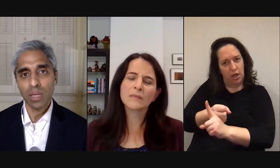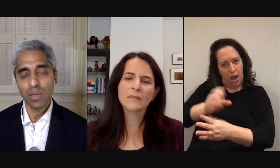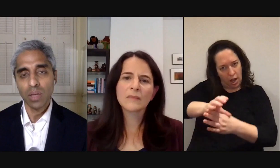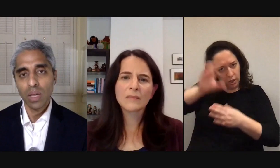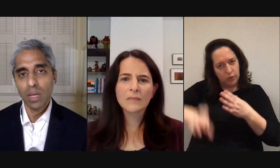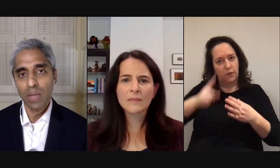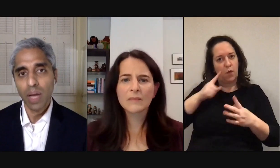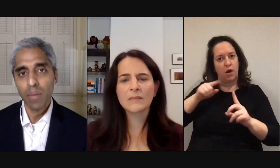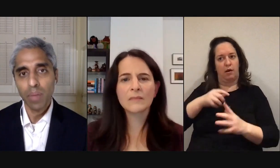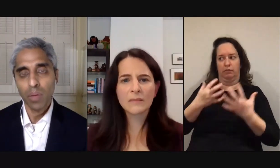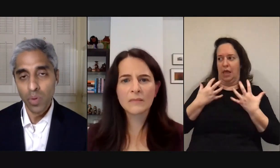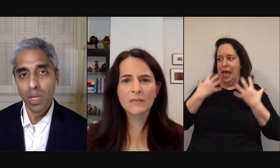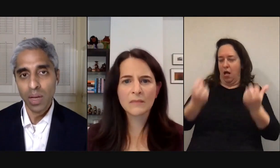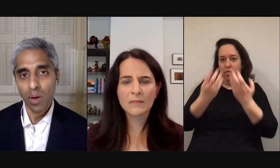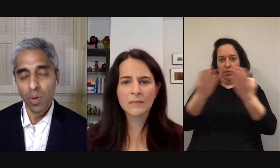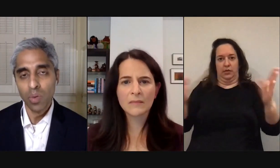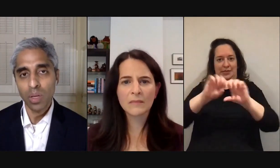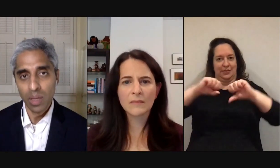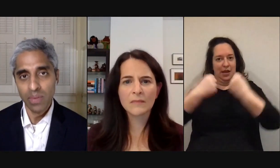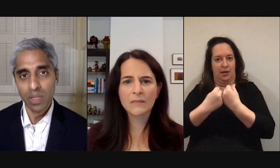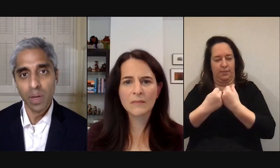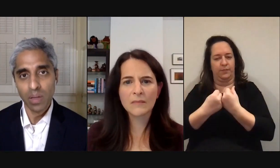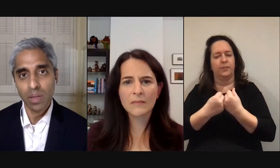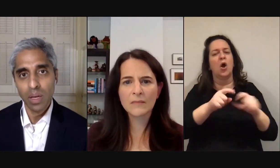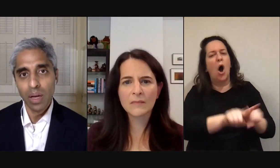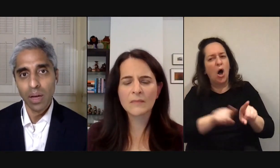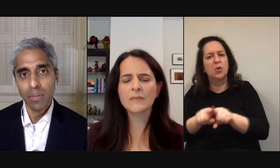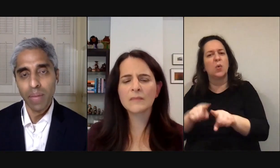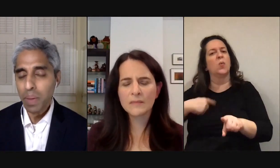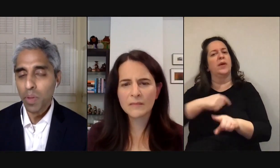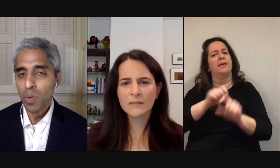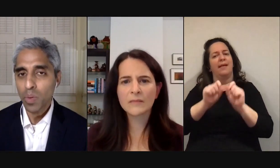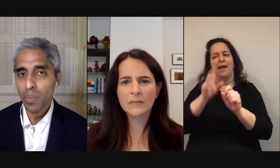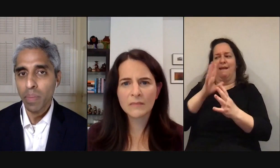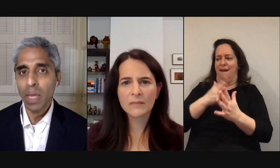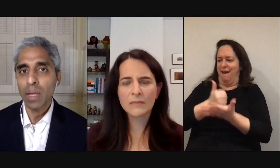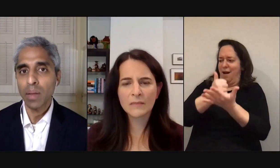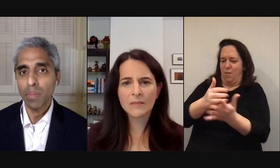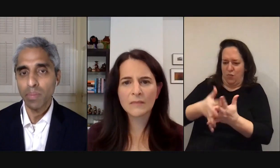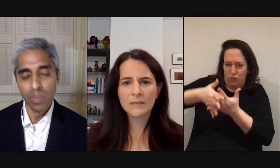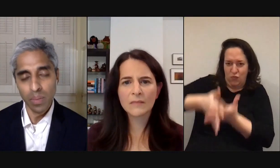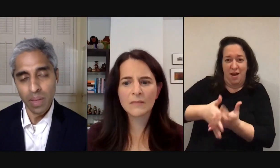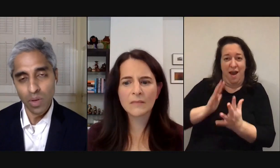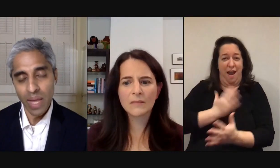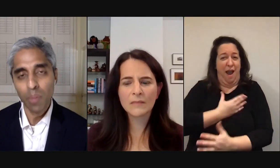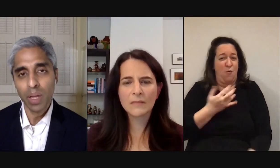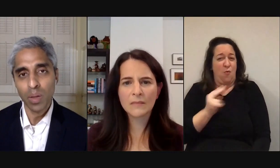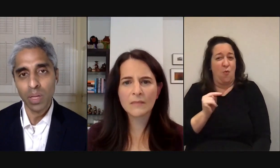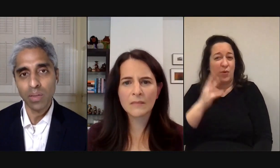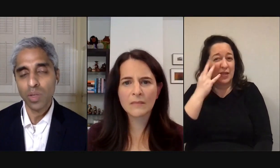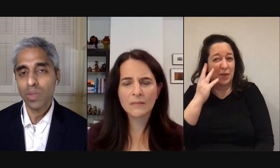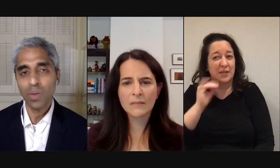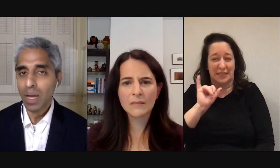seriously is is to help root it in our own lived experience many people who may may sort of